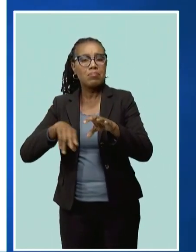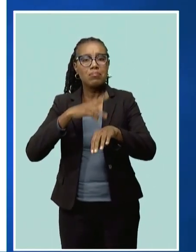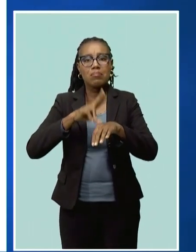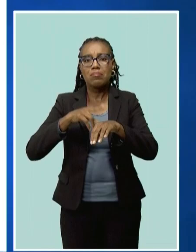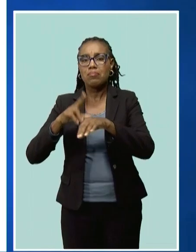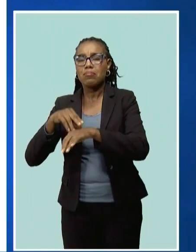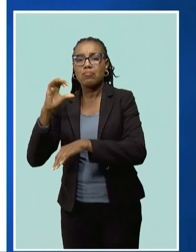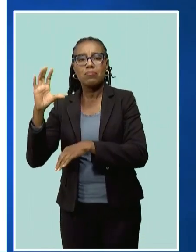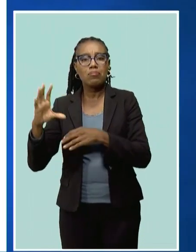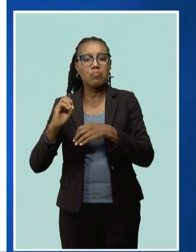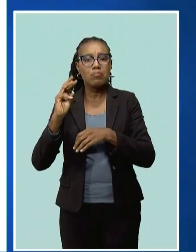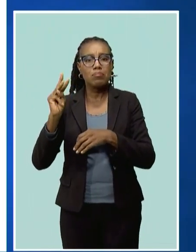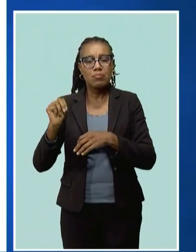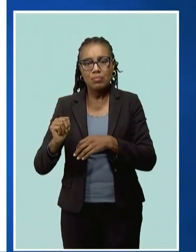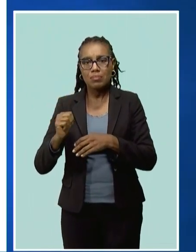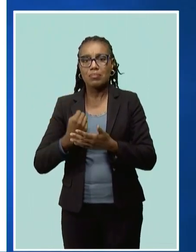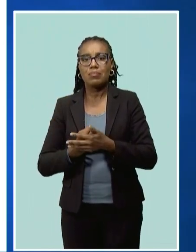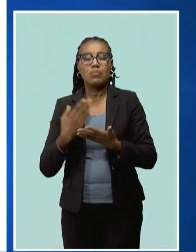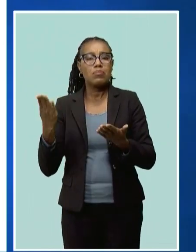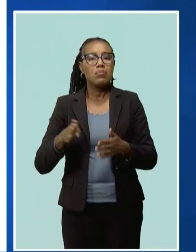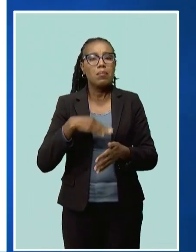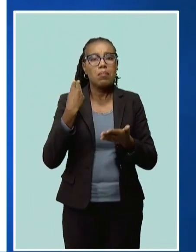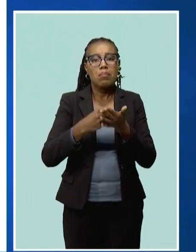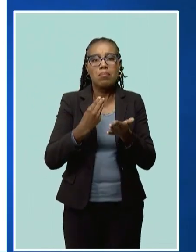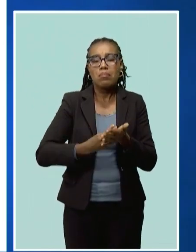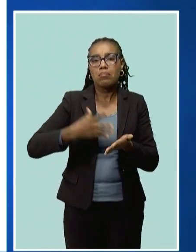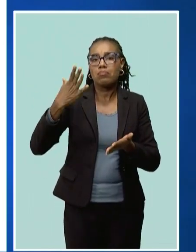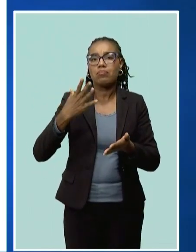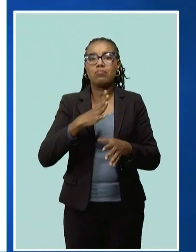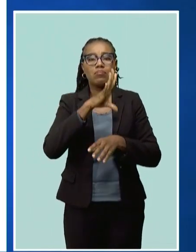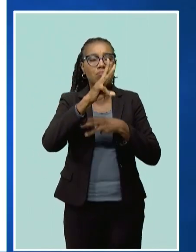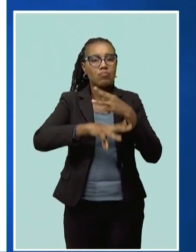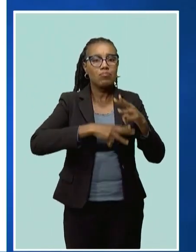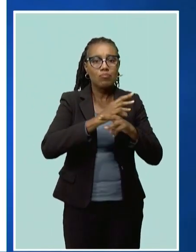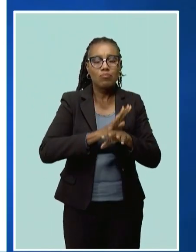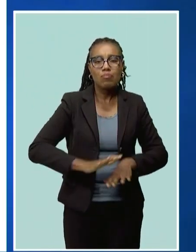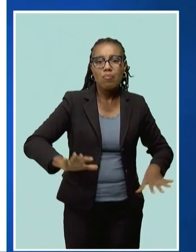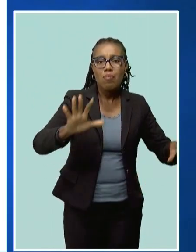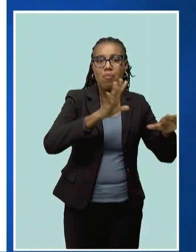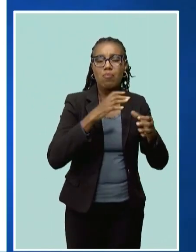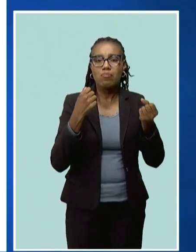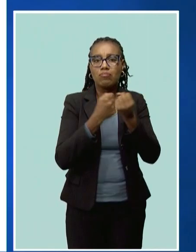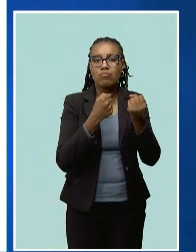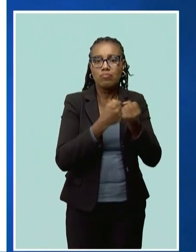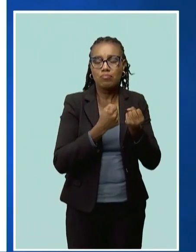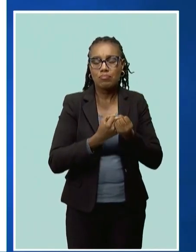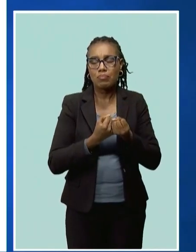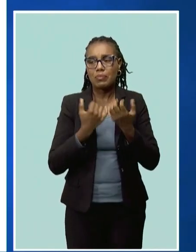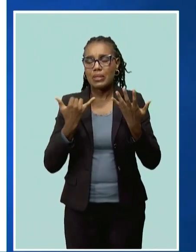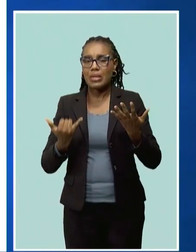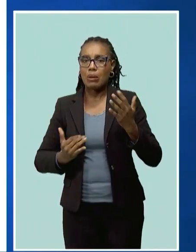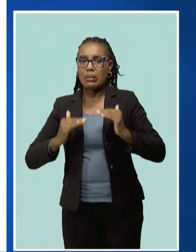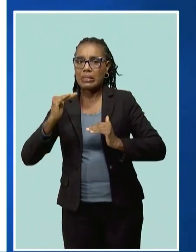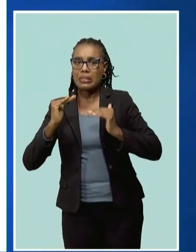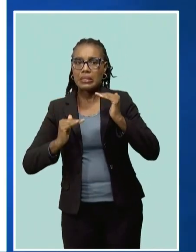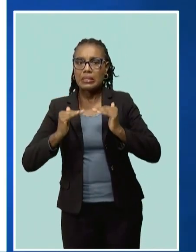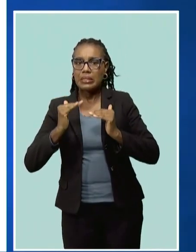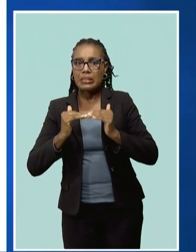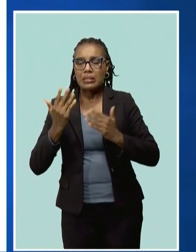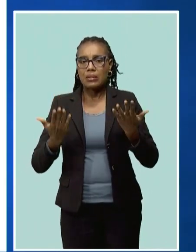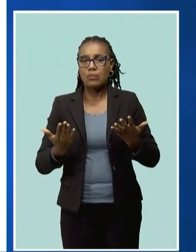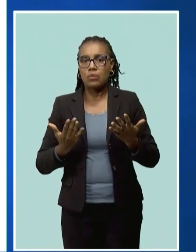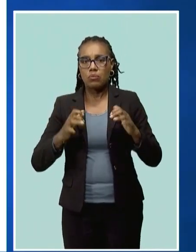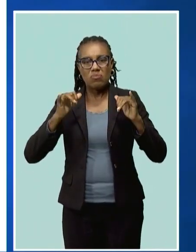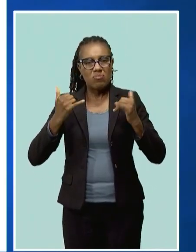whose balance sheets dwarfed the majority of the world's states, now put us in a precarious position if we do not